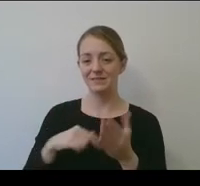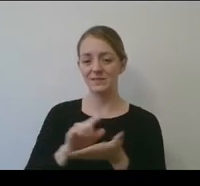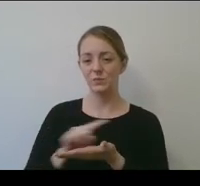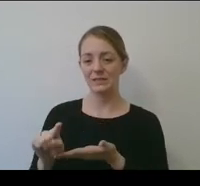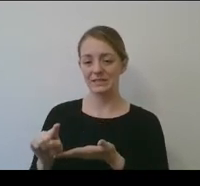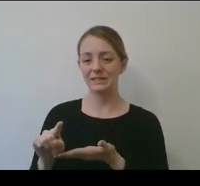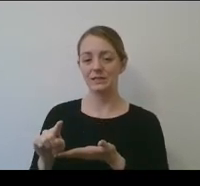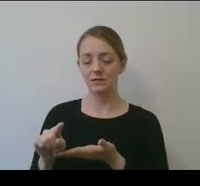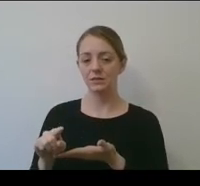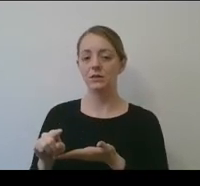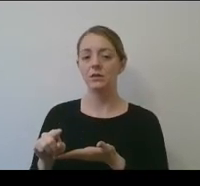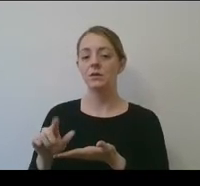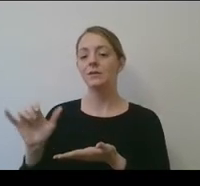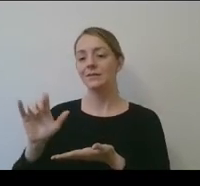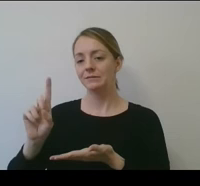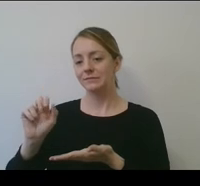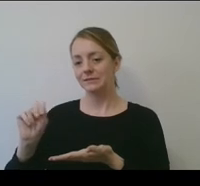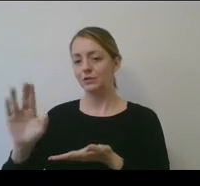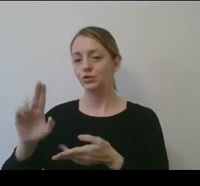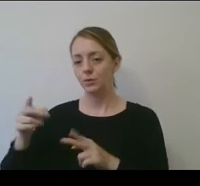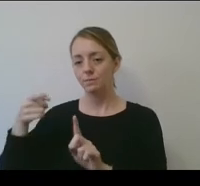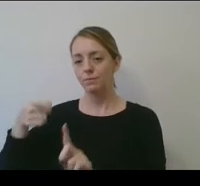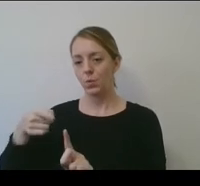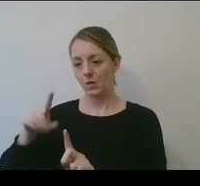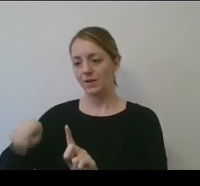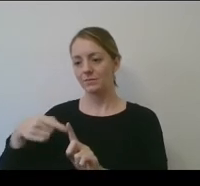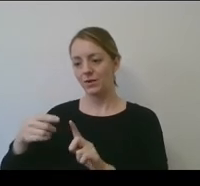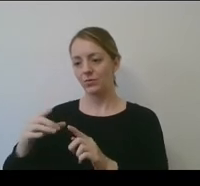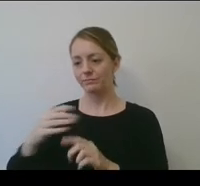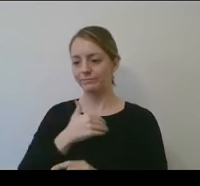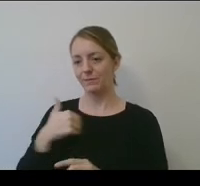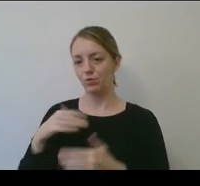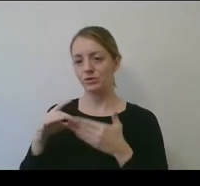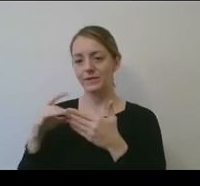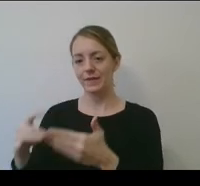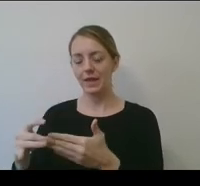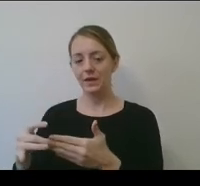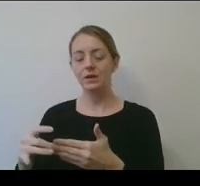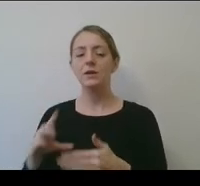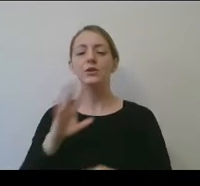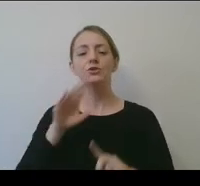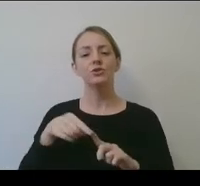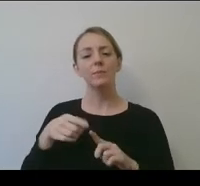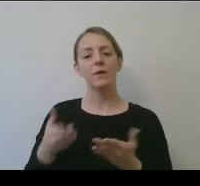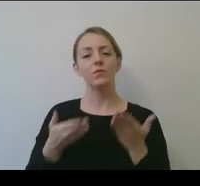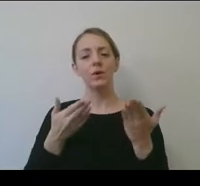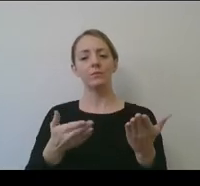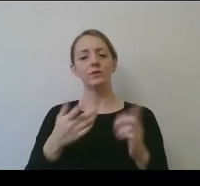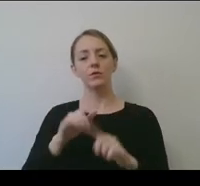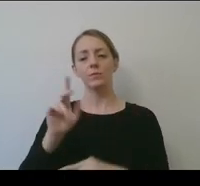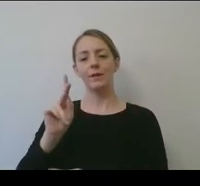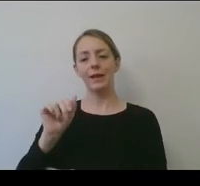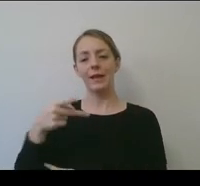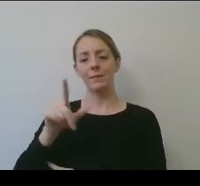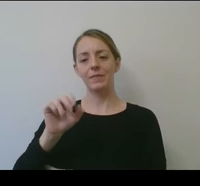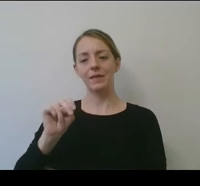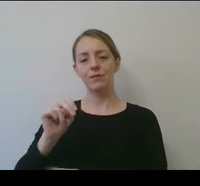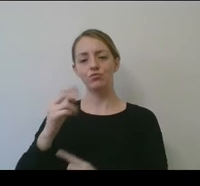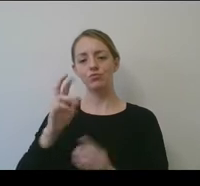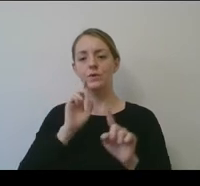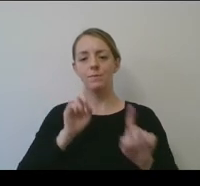committees. Back to your point, Dan, about being membership-led. Referencing the recommendation from the Kaplan report that there be consideration